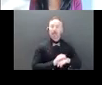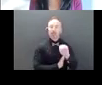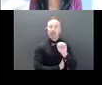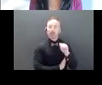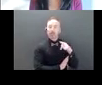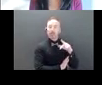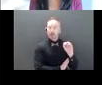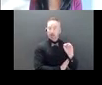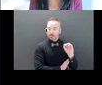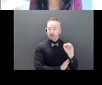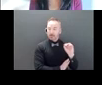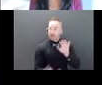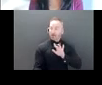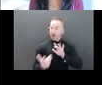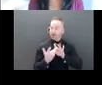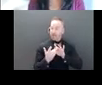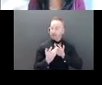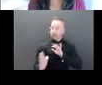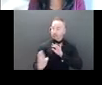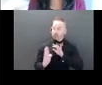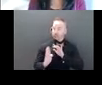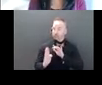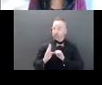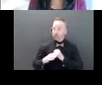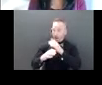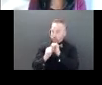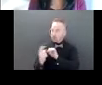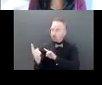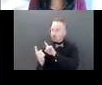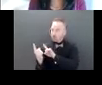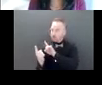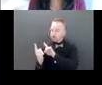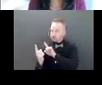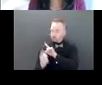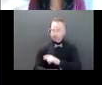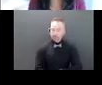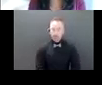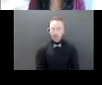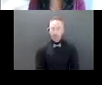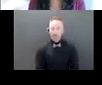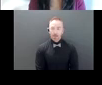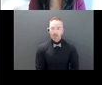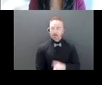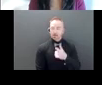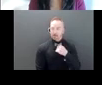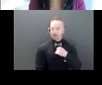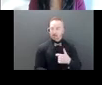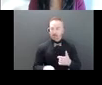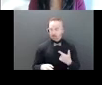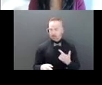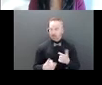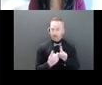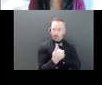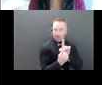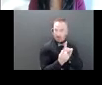to speak confidentially and more one on one and other than having that put into the chat box. we know everybody